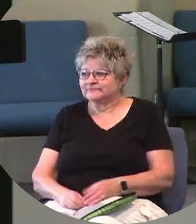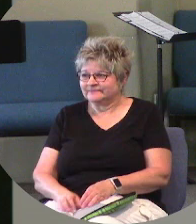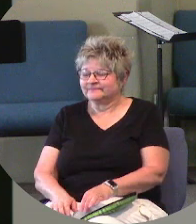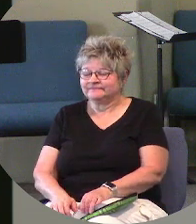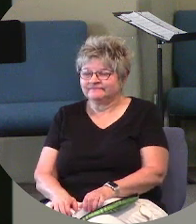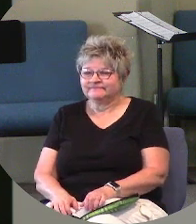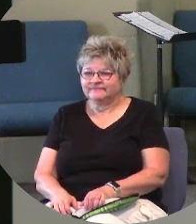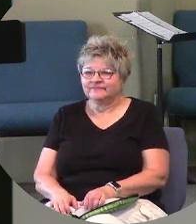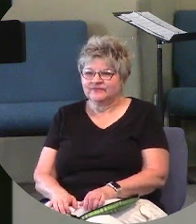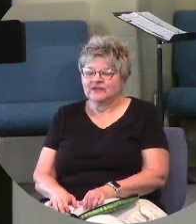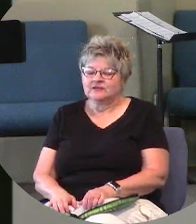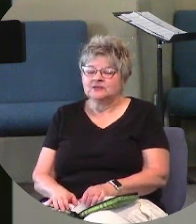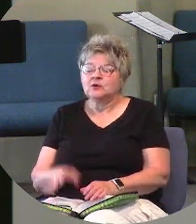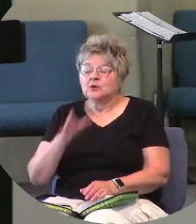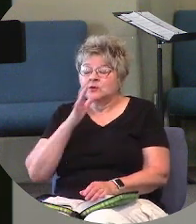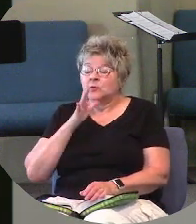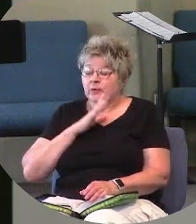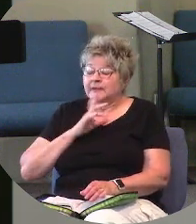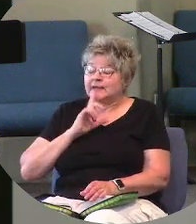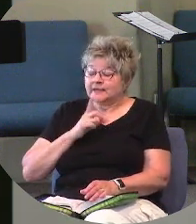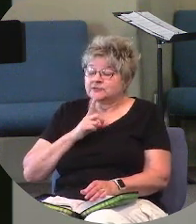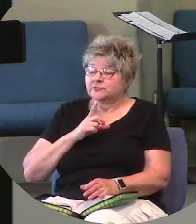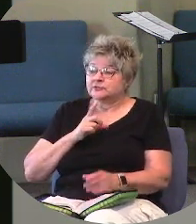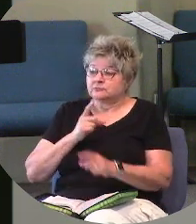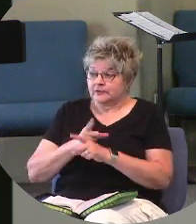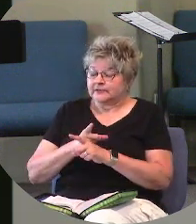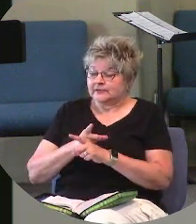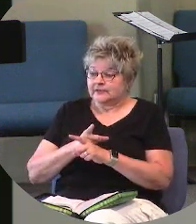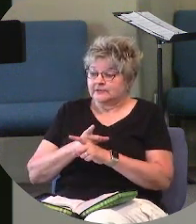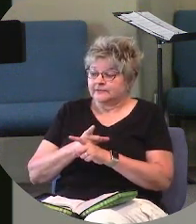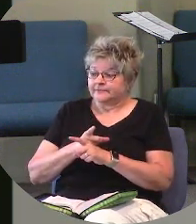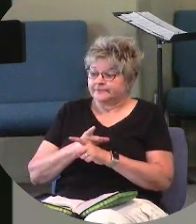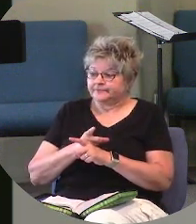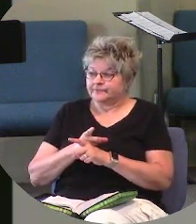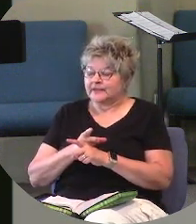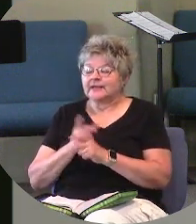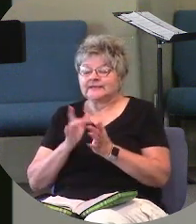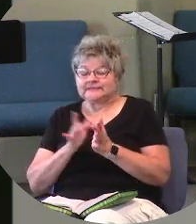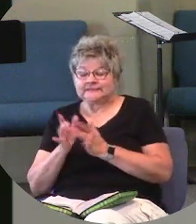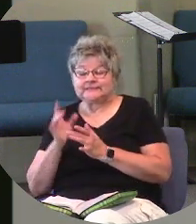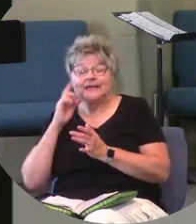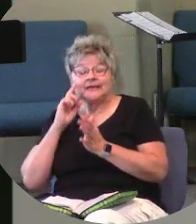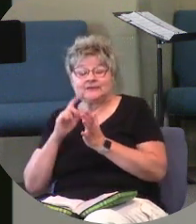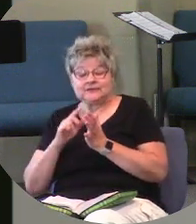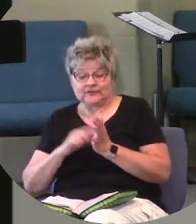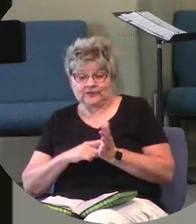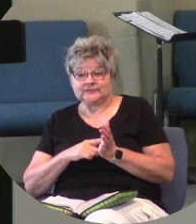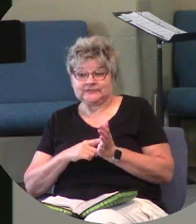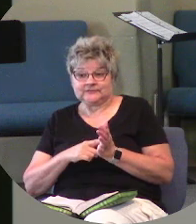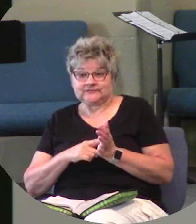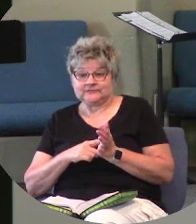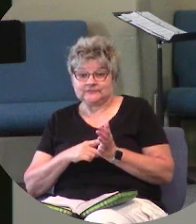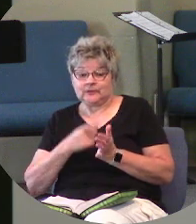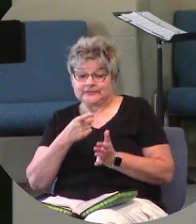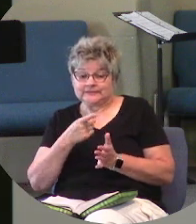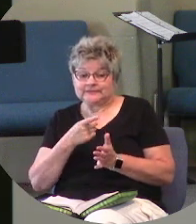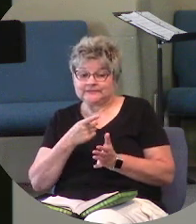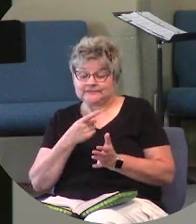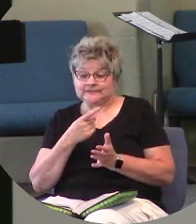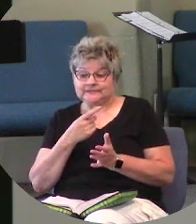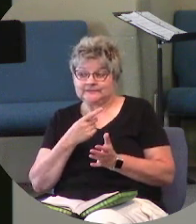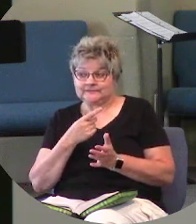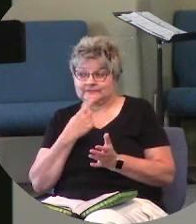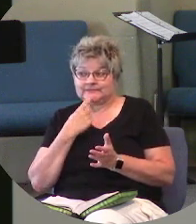And so the woman answers correctly. Jesus acknowledges what she would